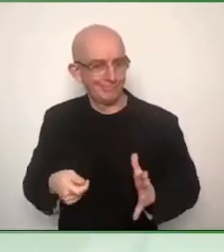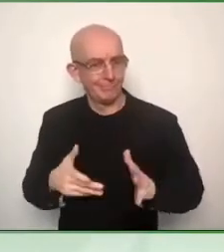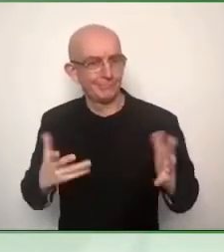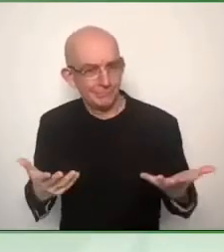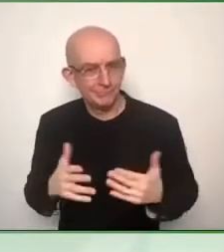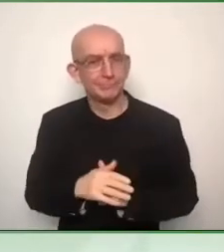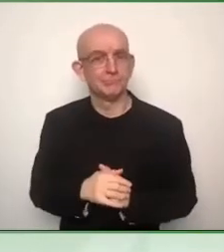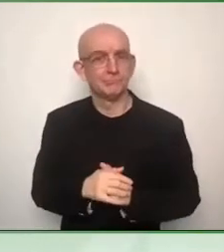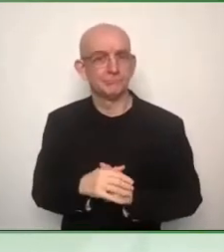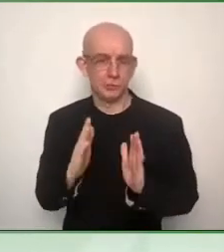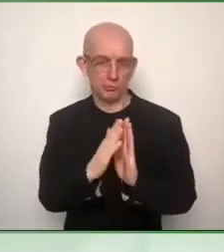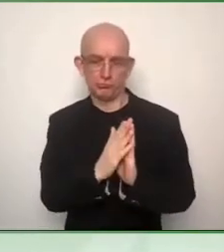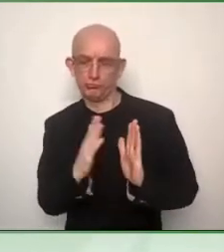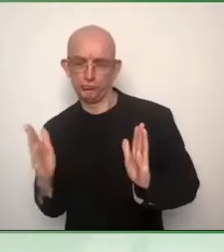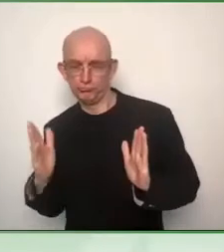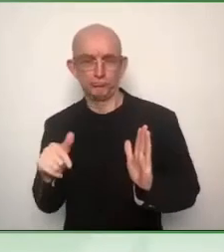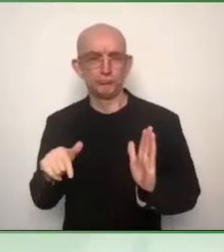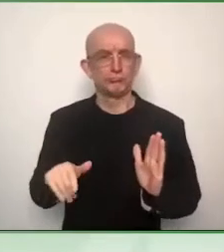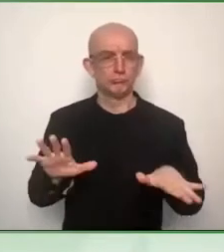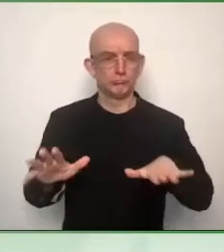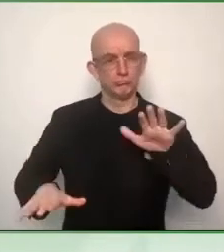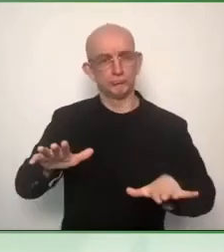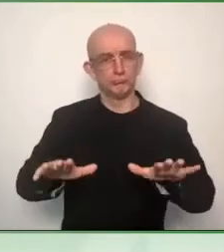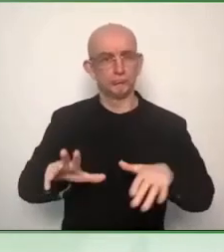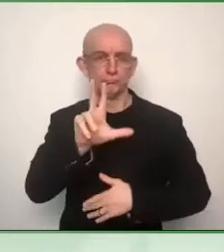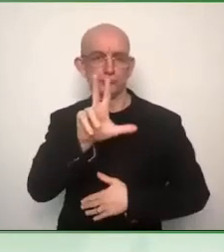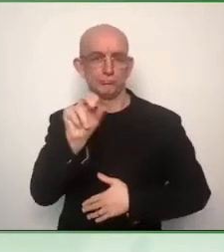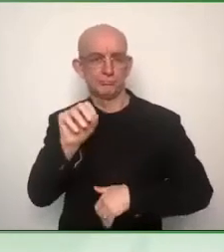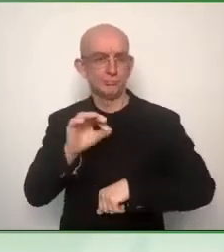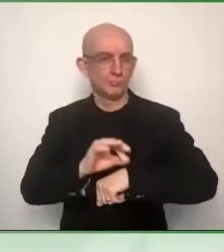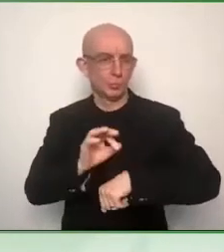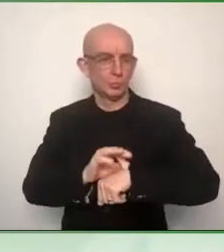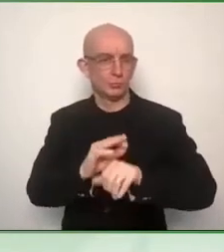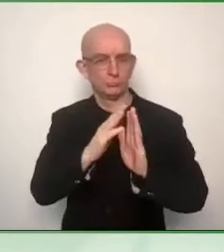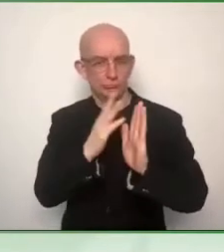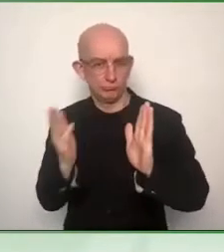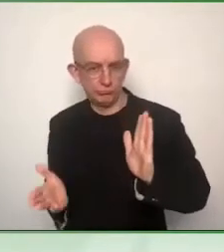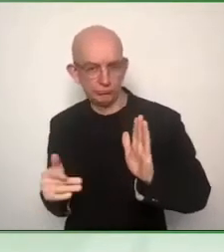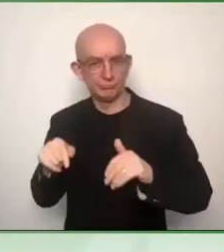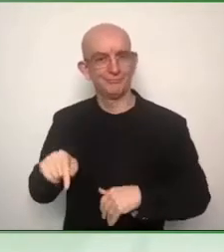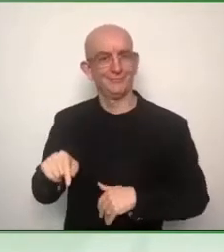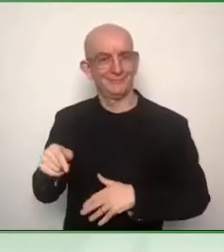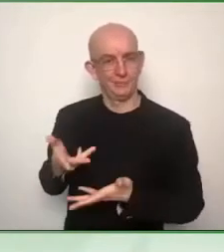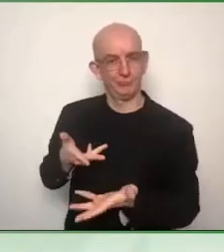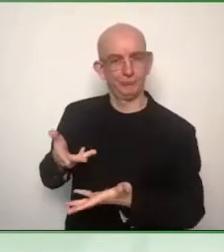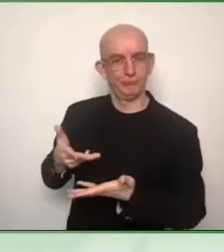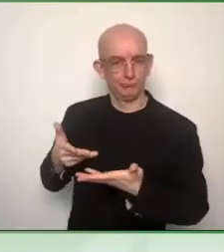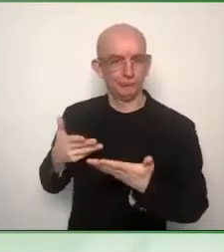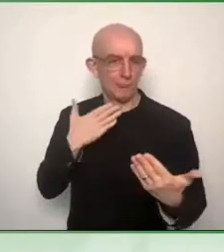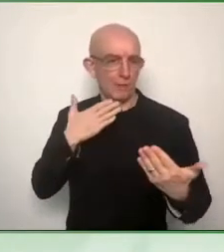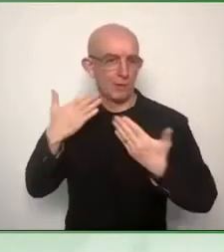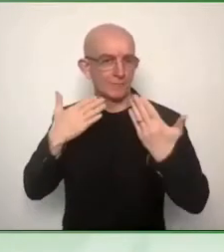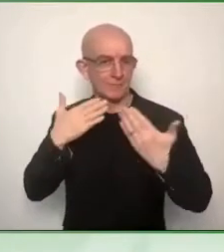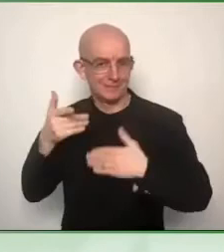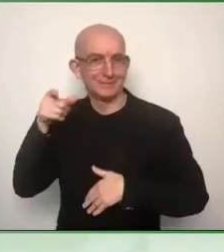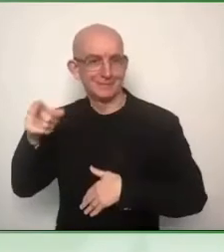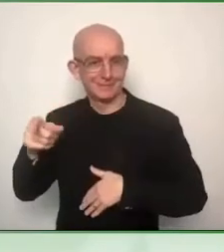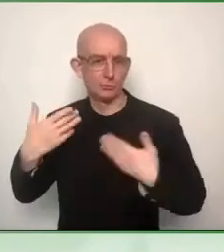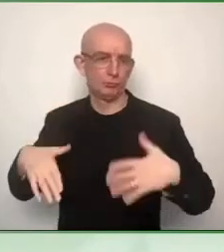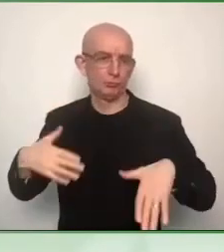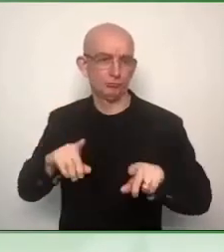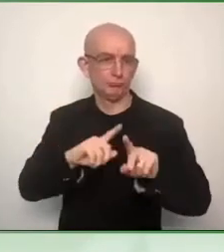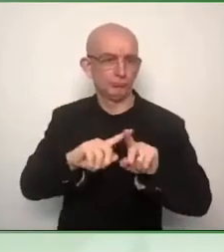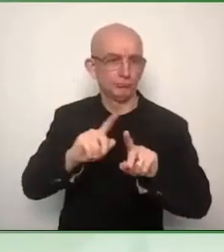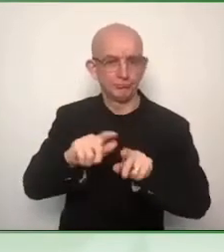where we're having two great guests to talk to. One is Immaculata Plasencia-Porero from the European Union, from the